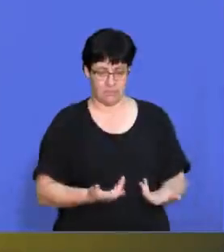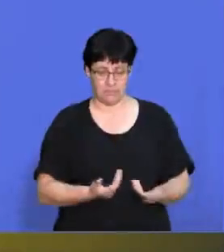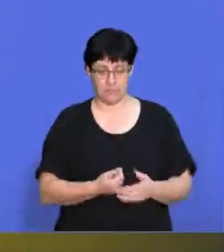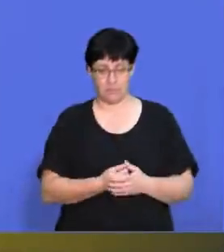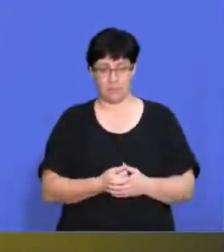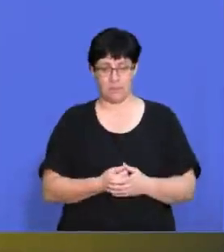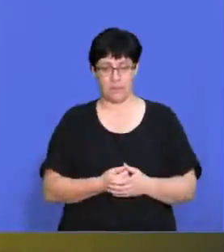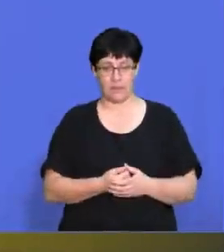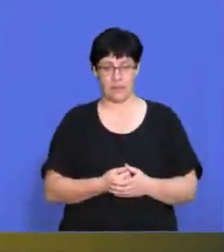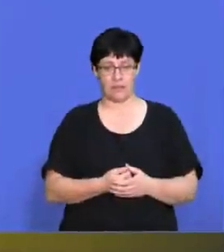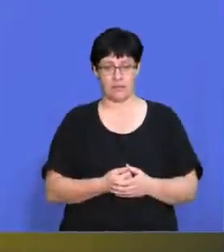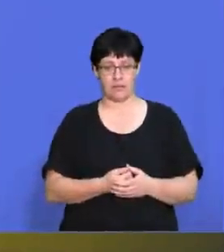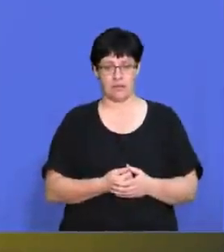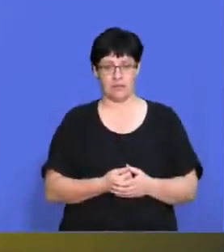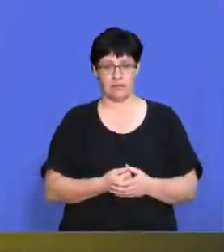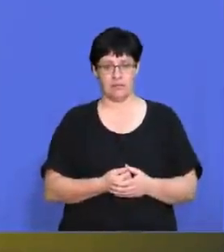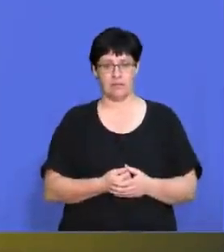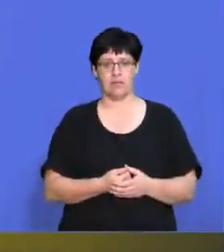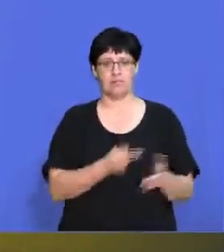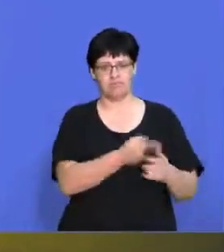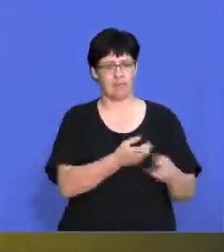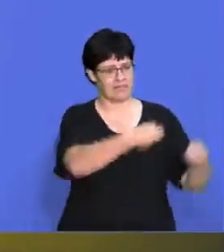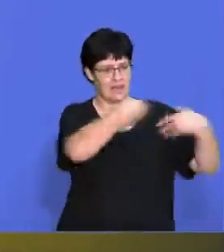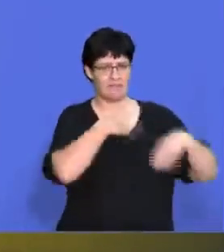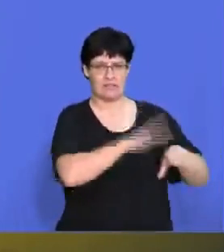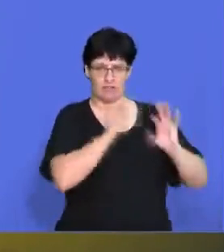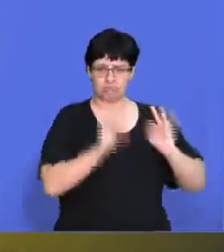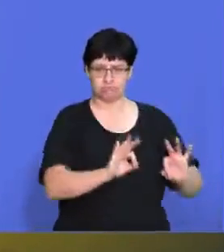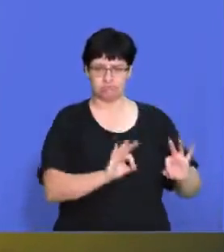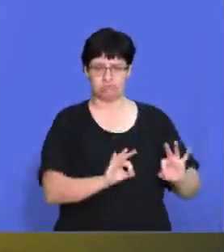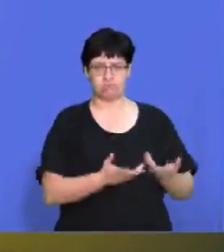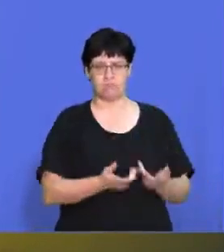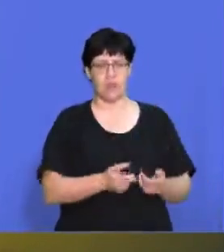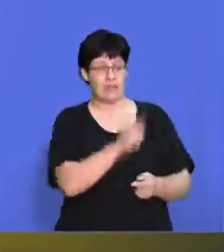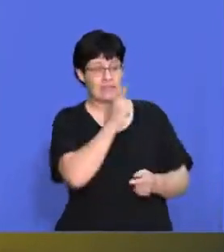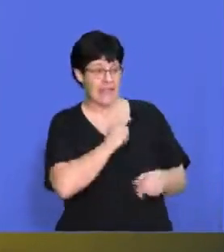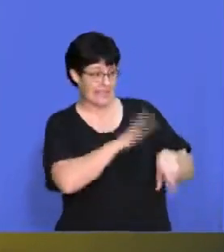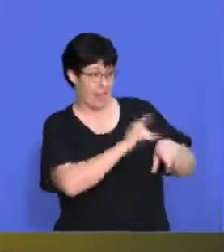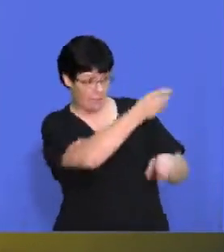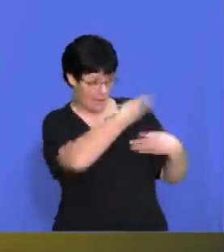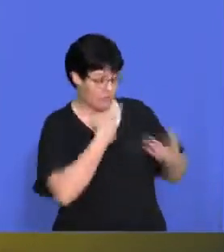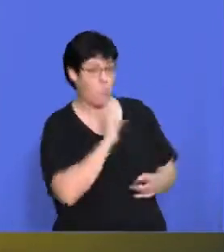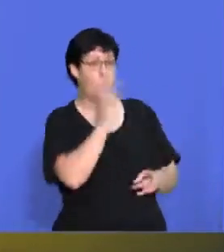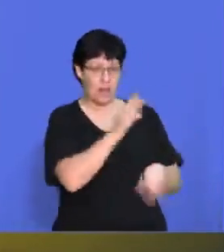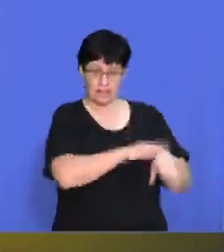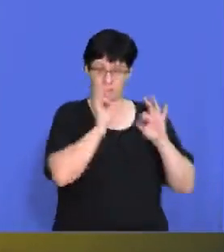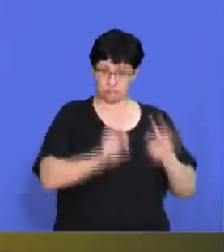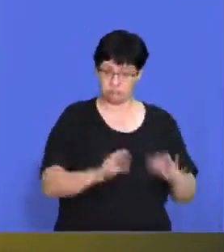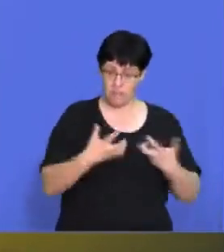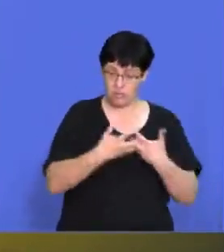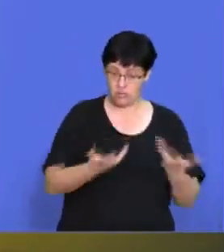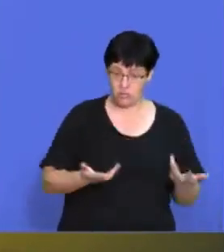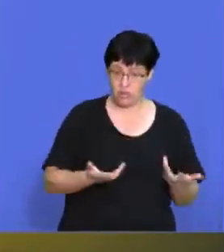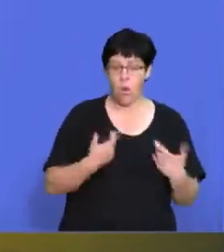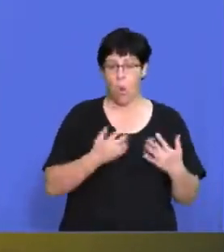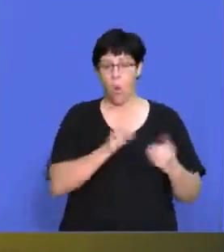Can they deliver on time? If they're going to deliver on time for us all the time, they're going to have a lot of power